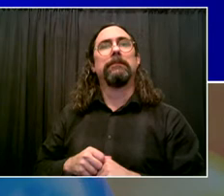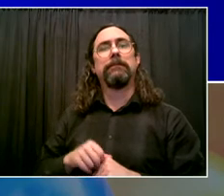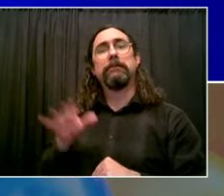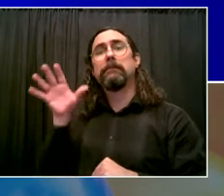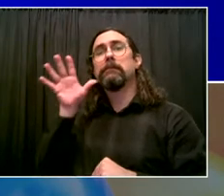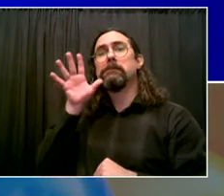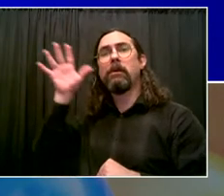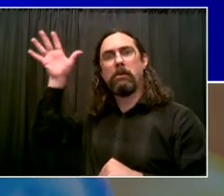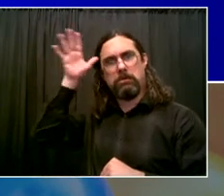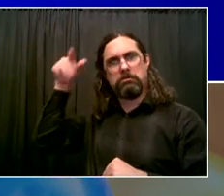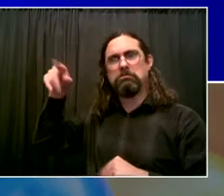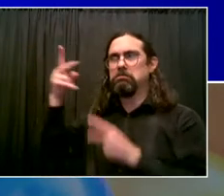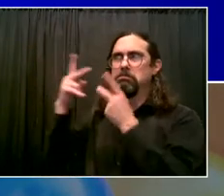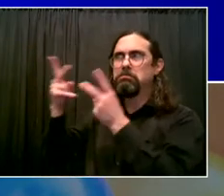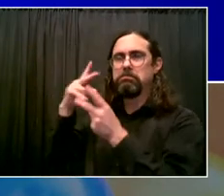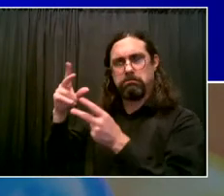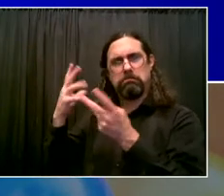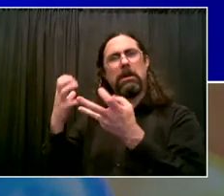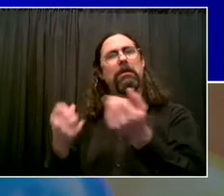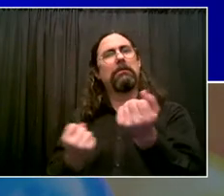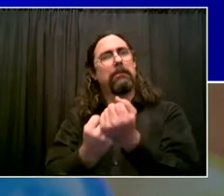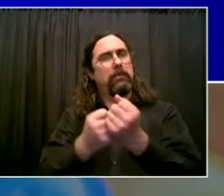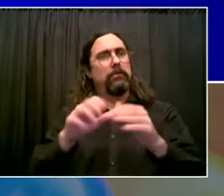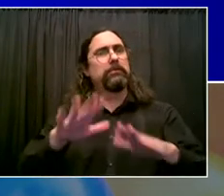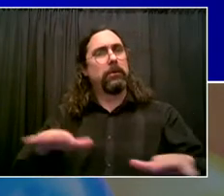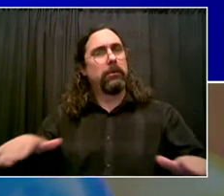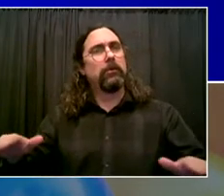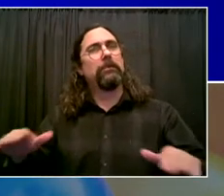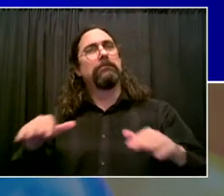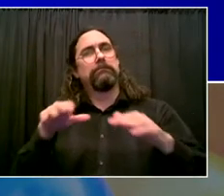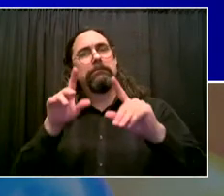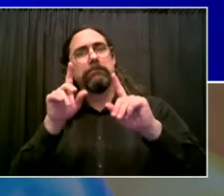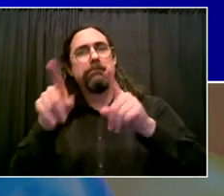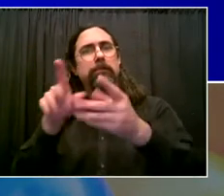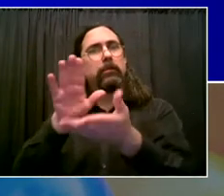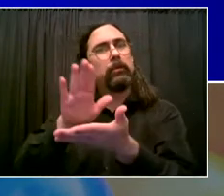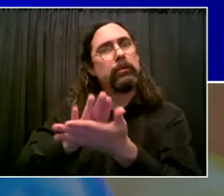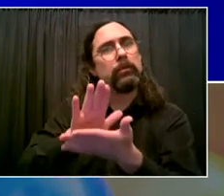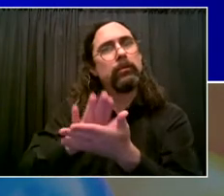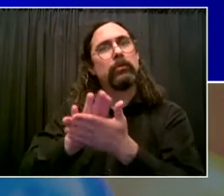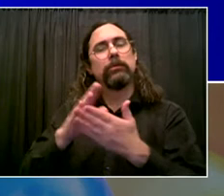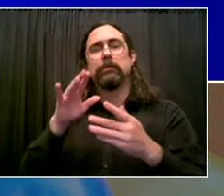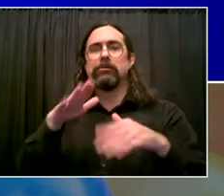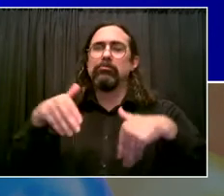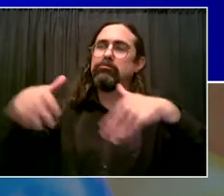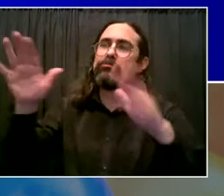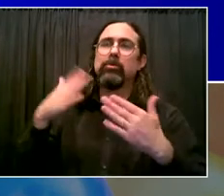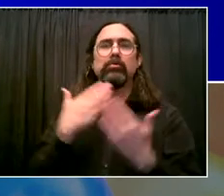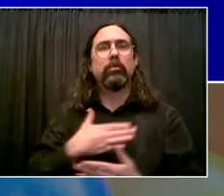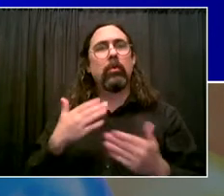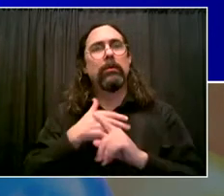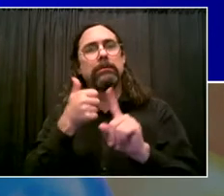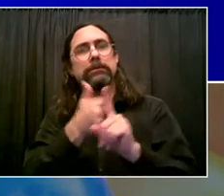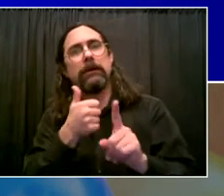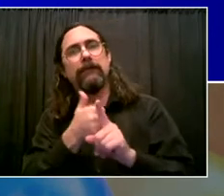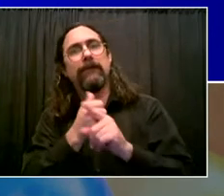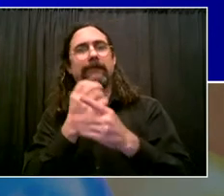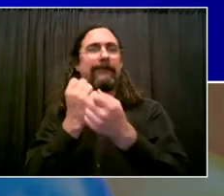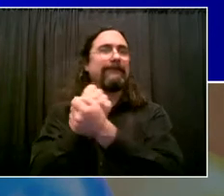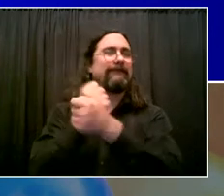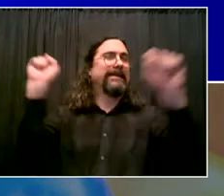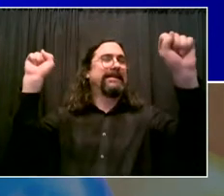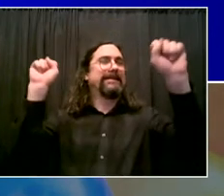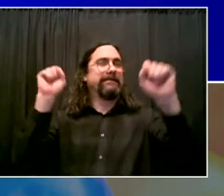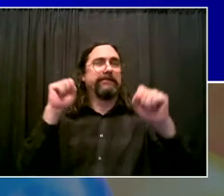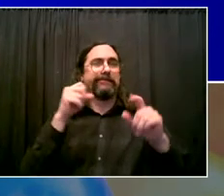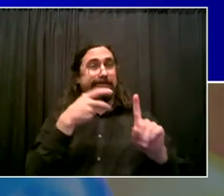summer full of joy and freedom. They want this to be the summer of New York City. So we are connecting with parents. We're connecting with young people. This is going to be a big